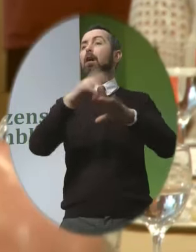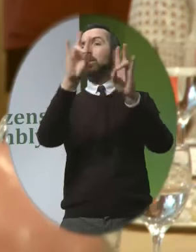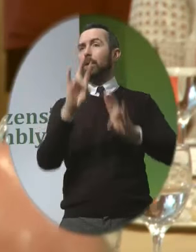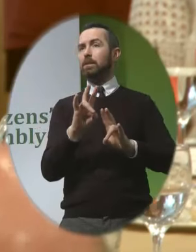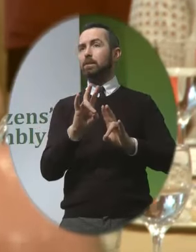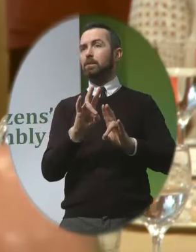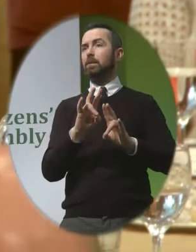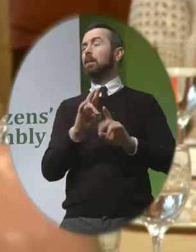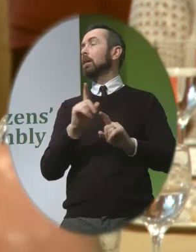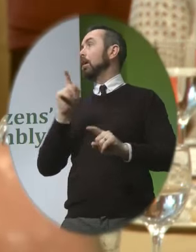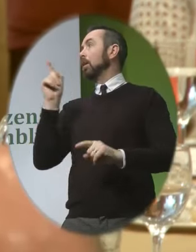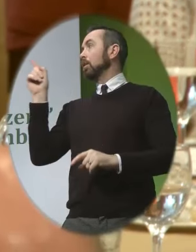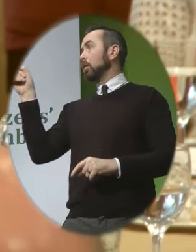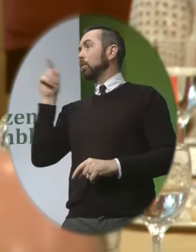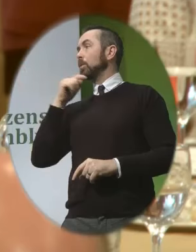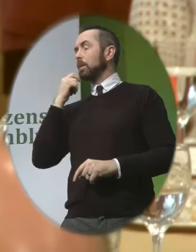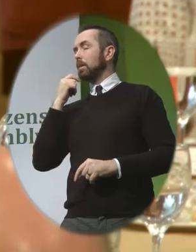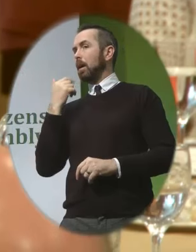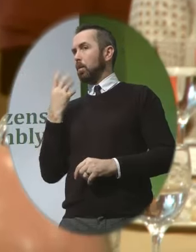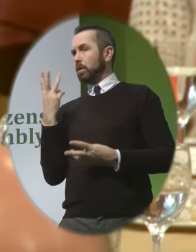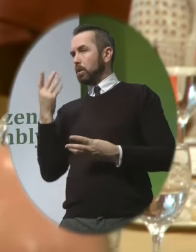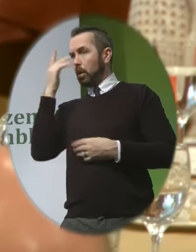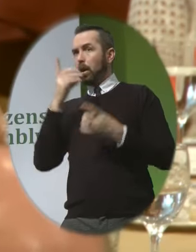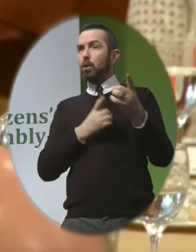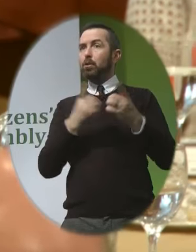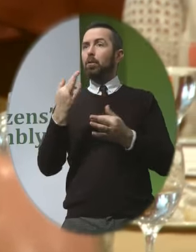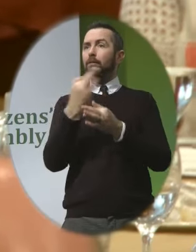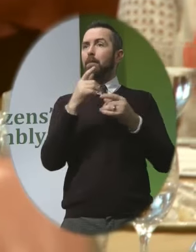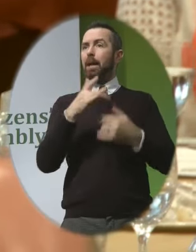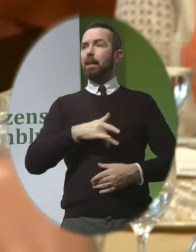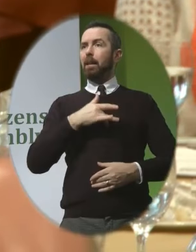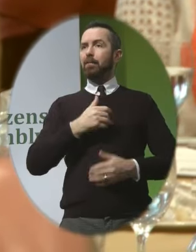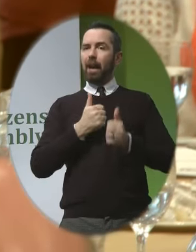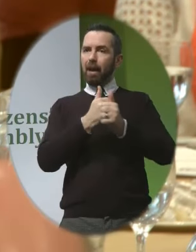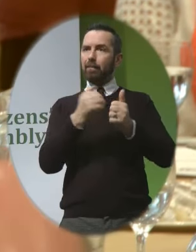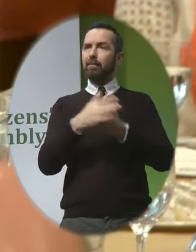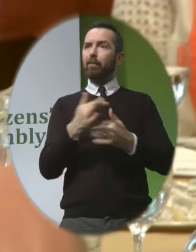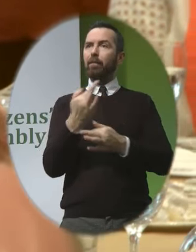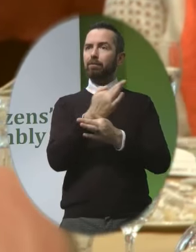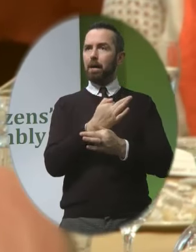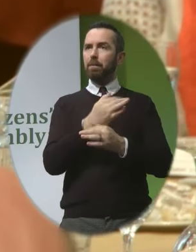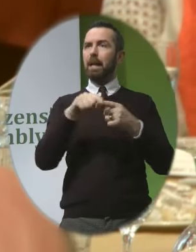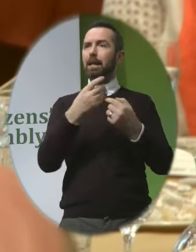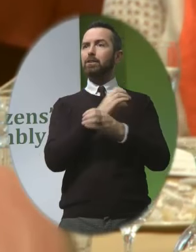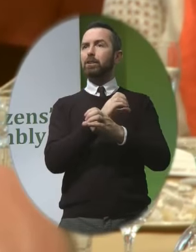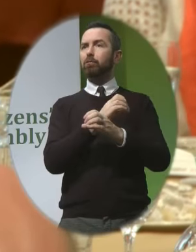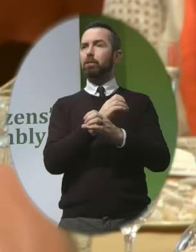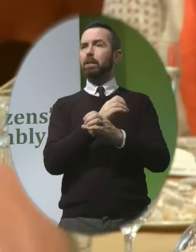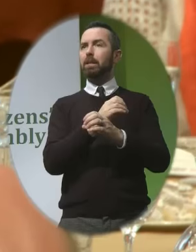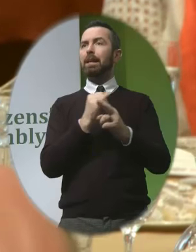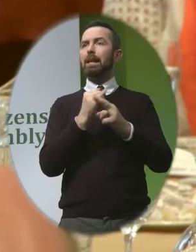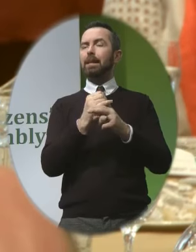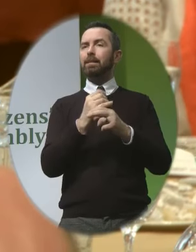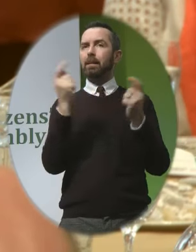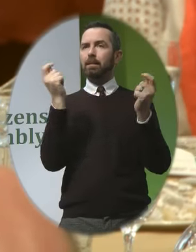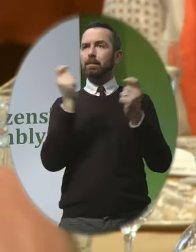Explicitly does Family and Life Do any work to advocate for families and children In dire